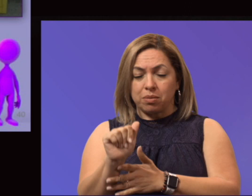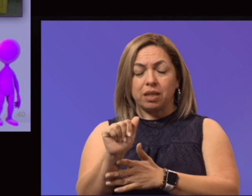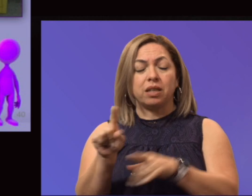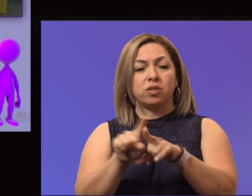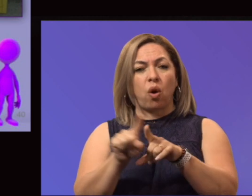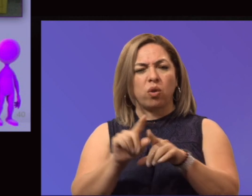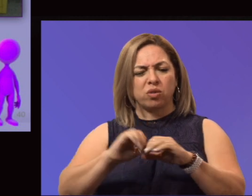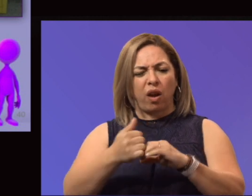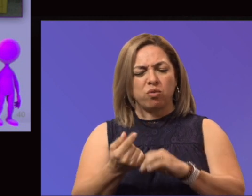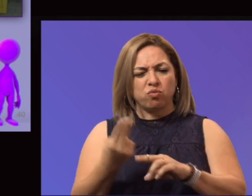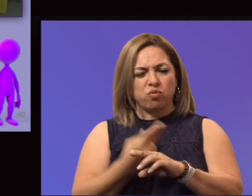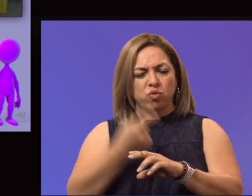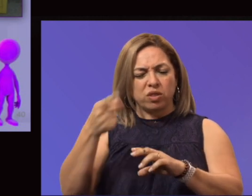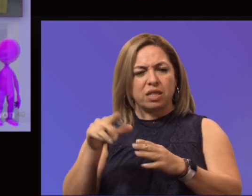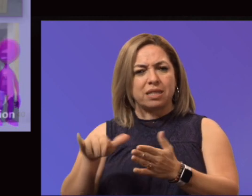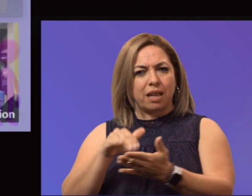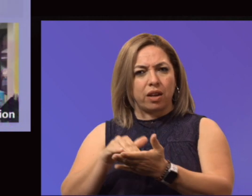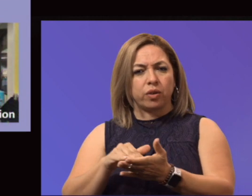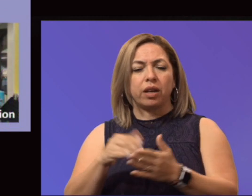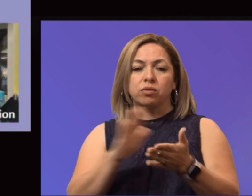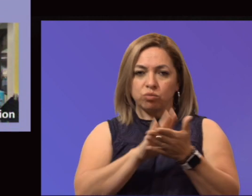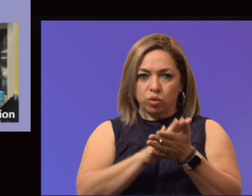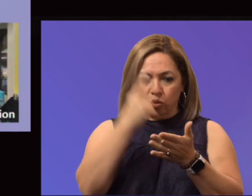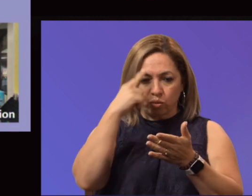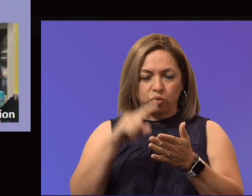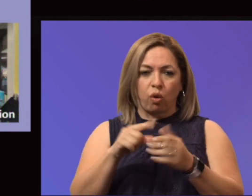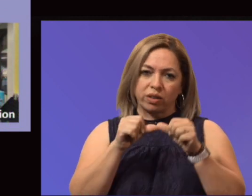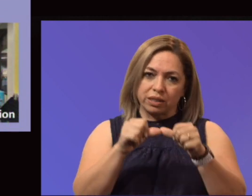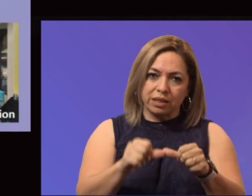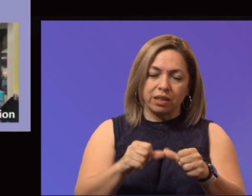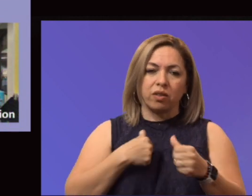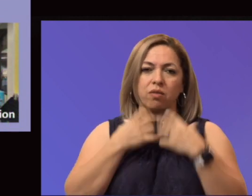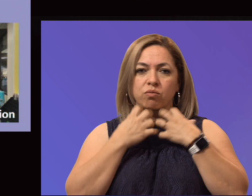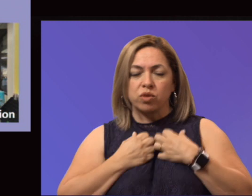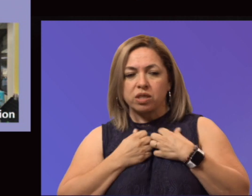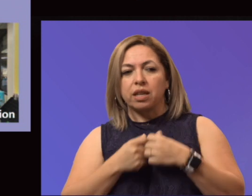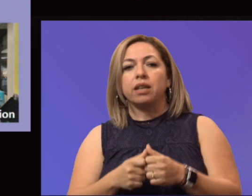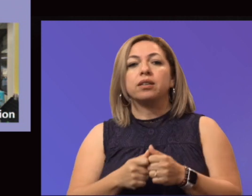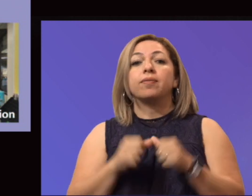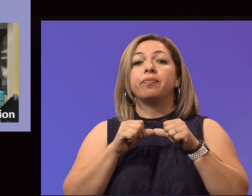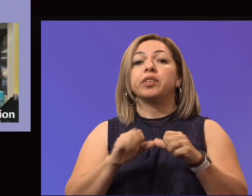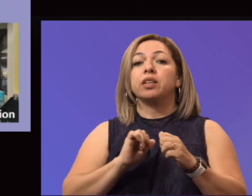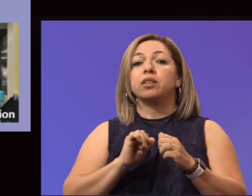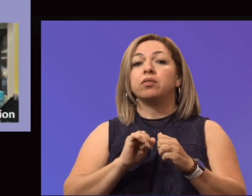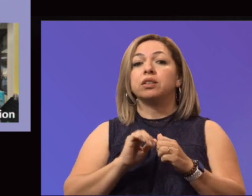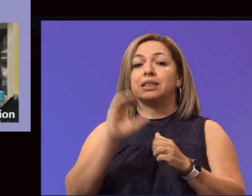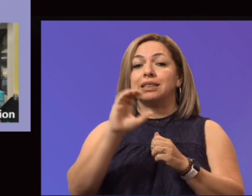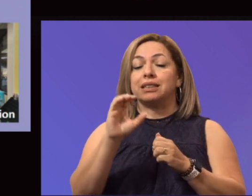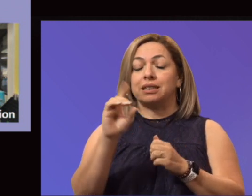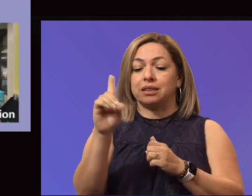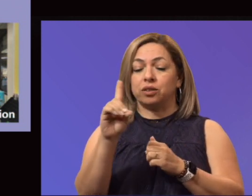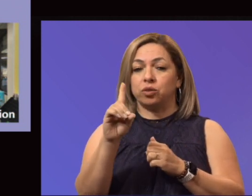to each of you for moving this forward. Certainly appreciate it. Continuing with our Center for Students with Disabilities,